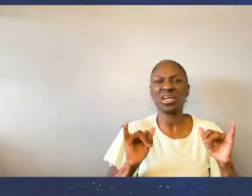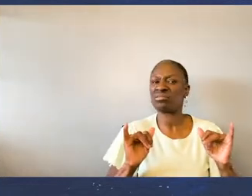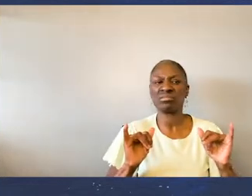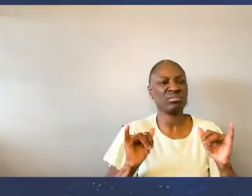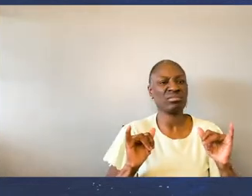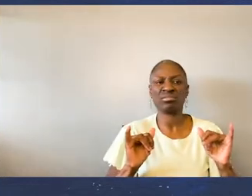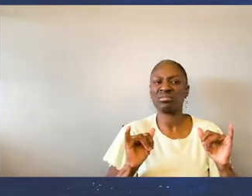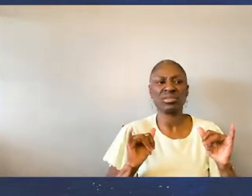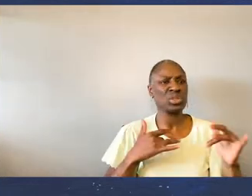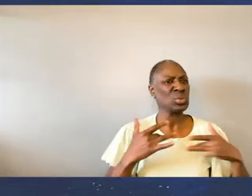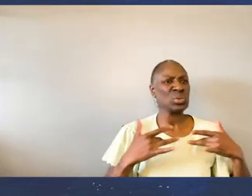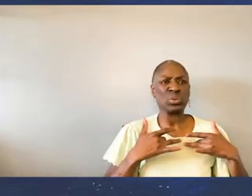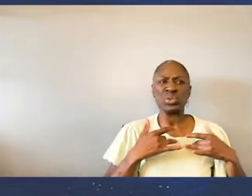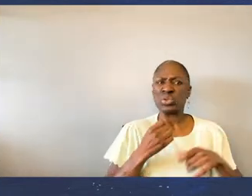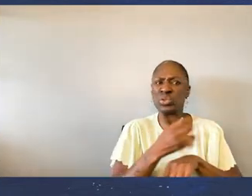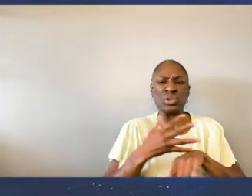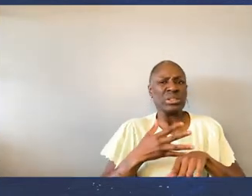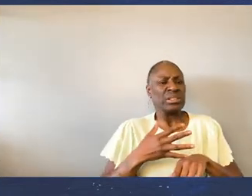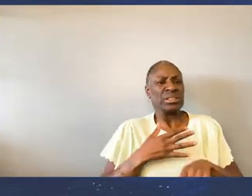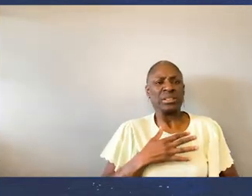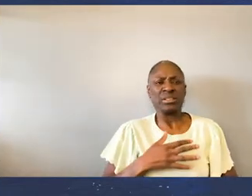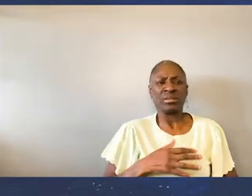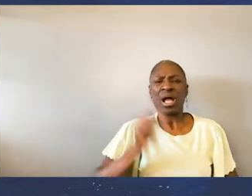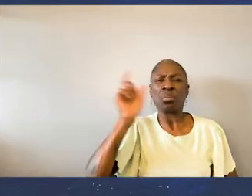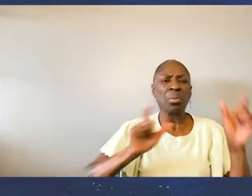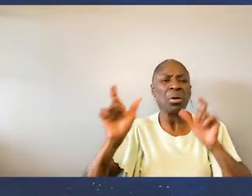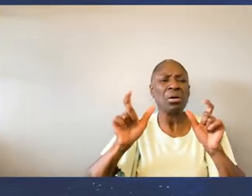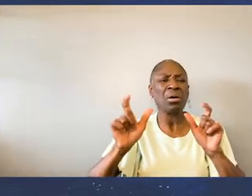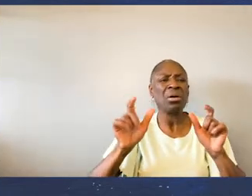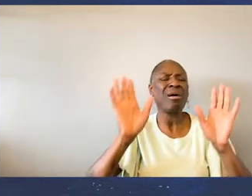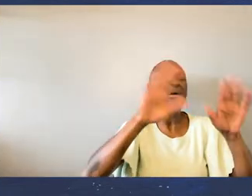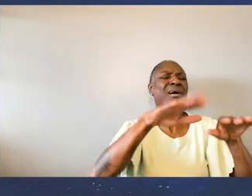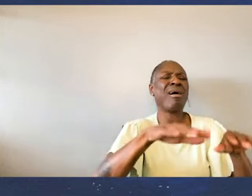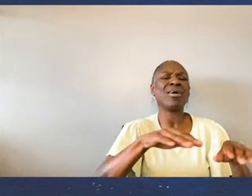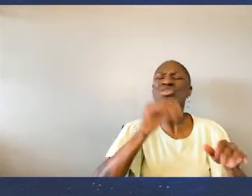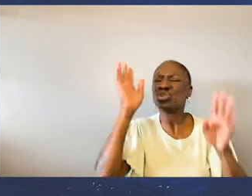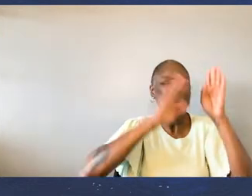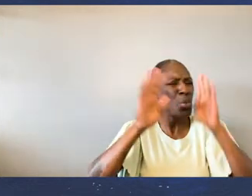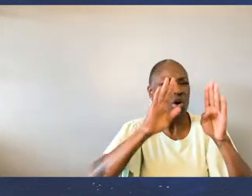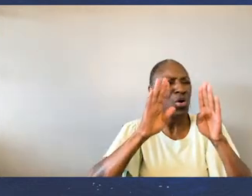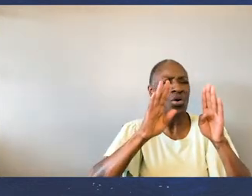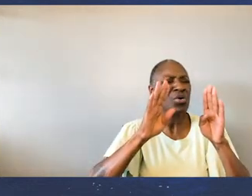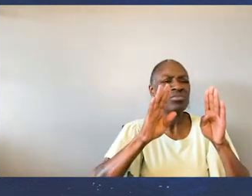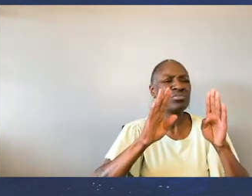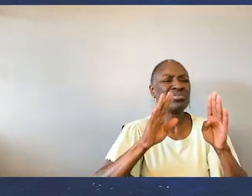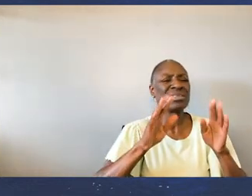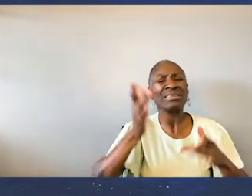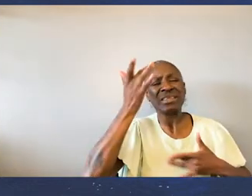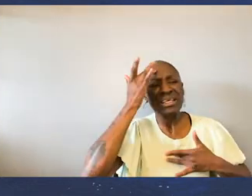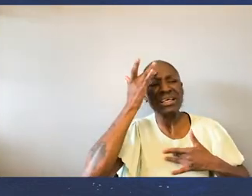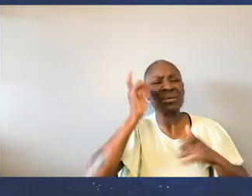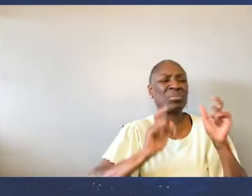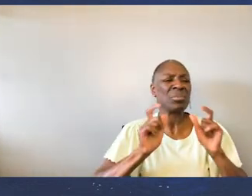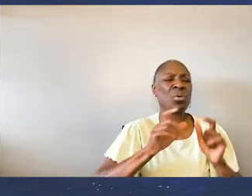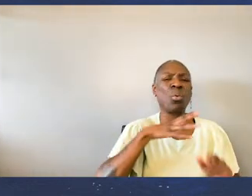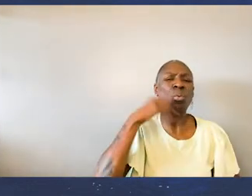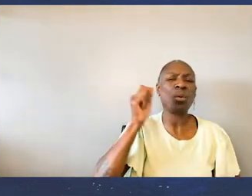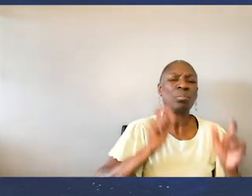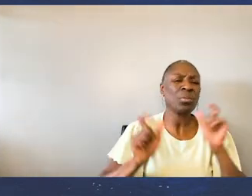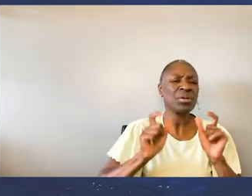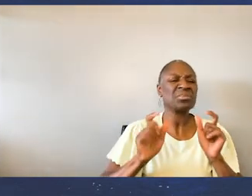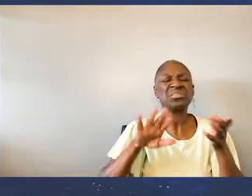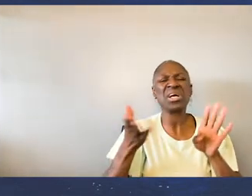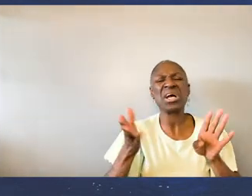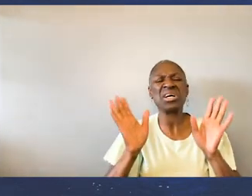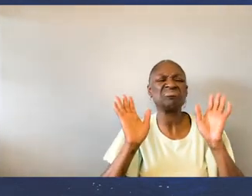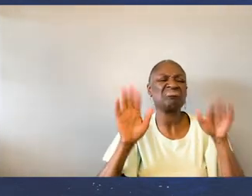ill I started taking precautions Early on I had acquaintances tell me Not to